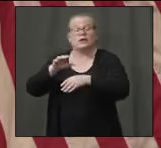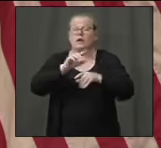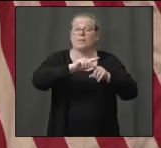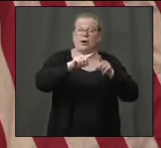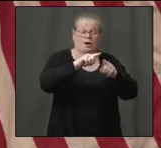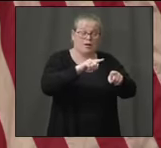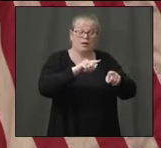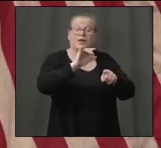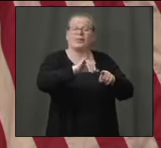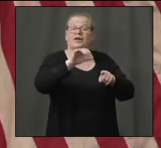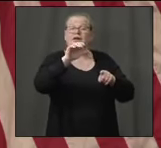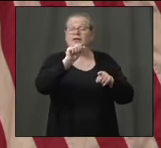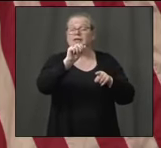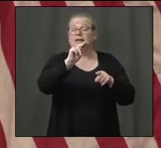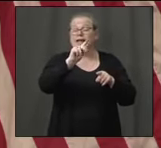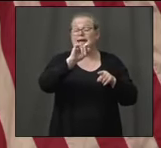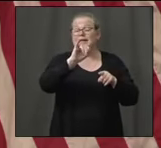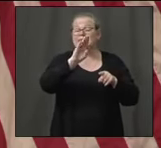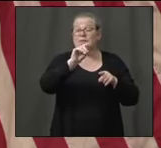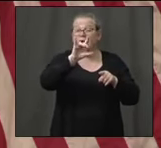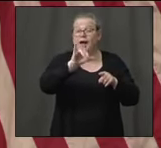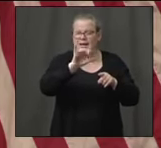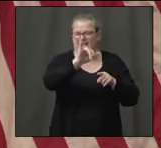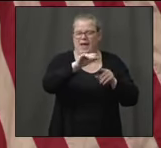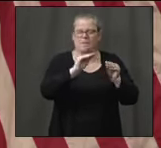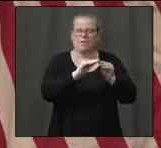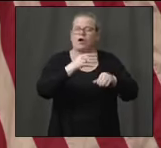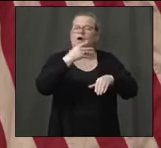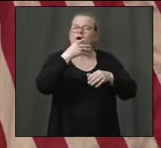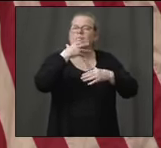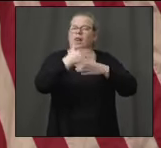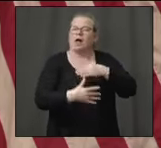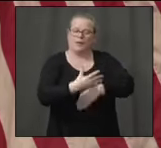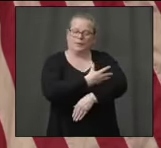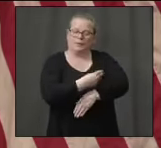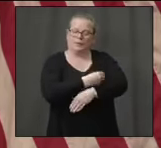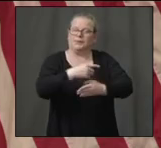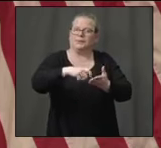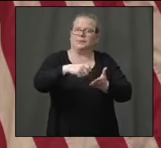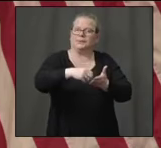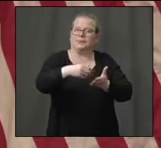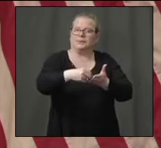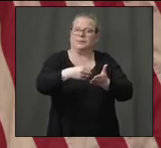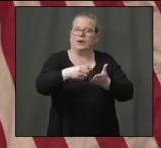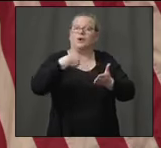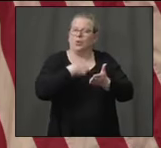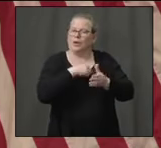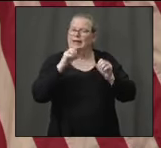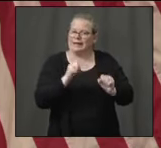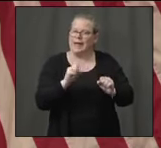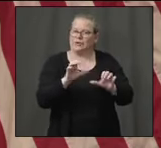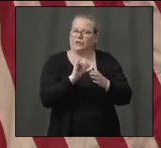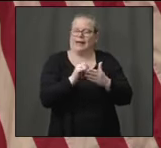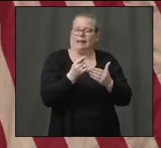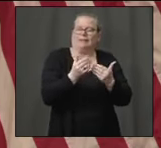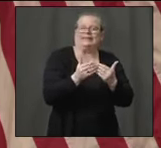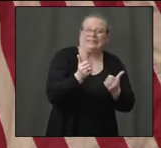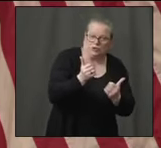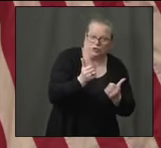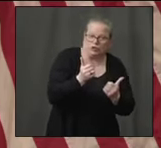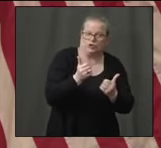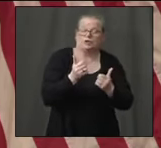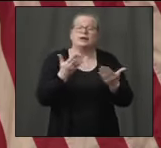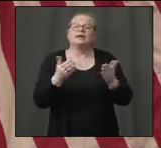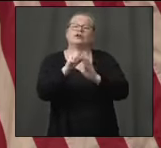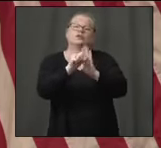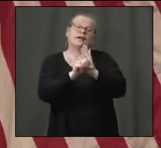all the blood-based capabilities we have in a company like Quest Diagnostics. By way of example, here in the state of Connecticut, we have about